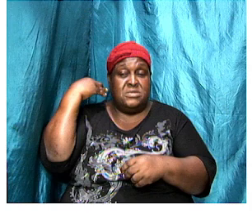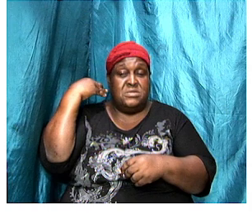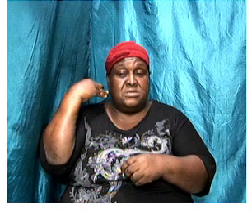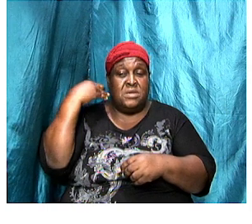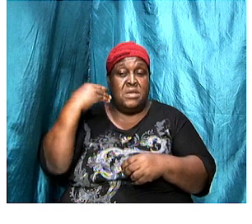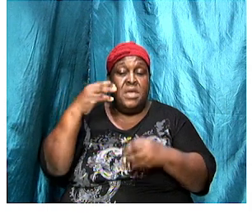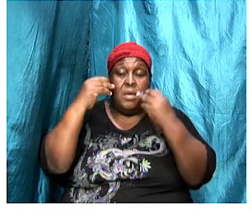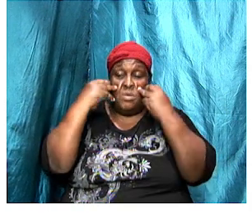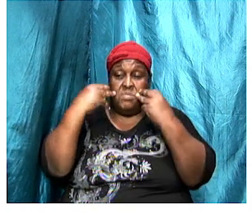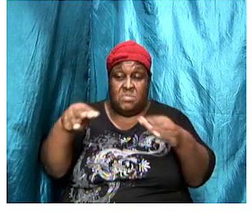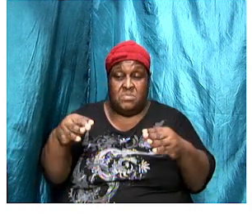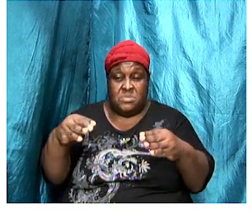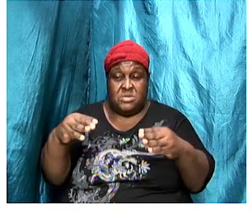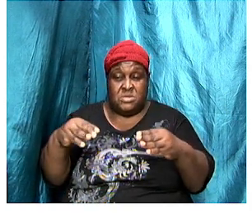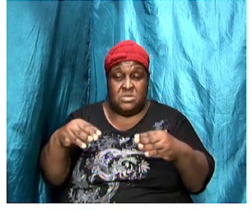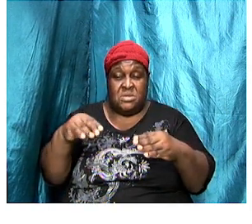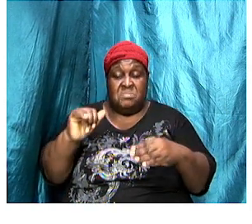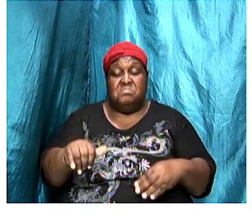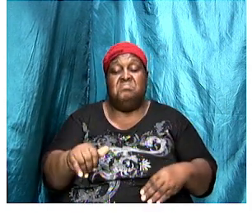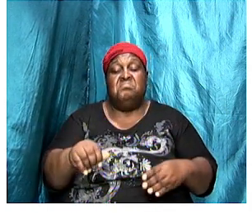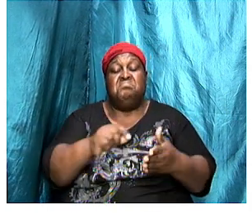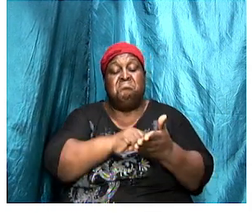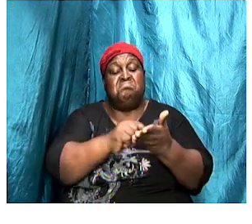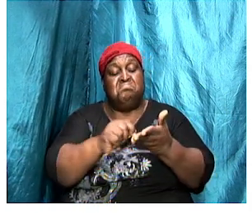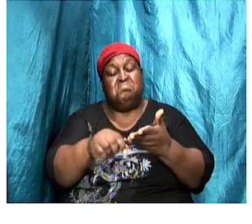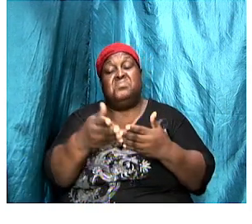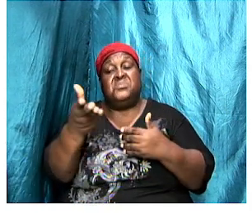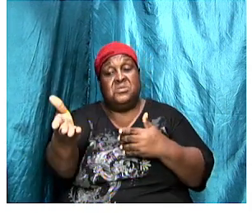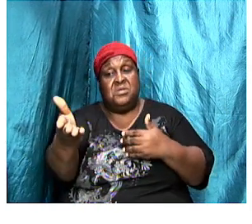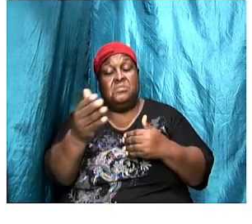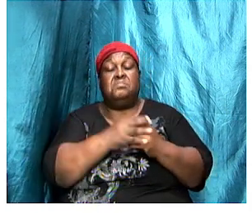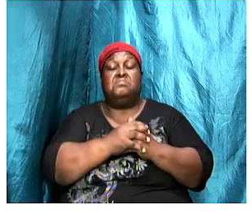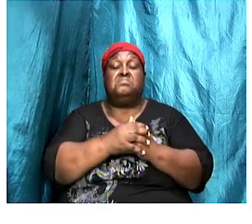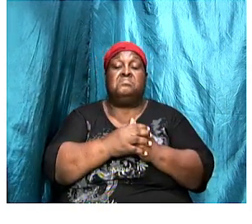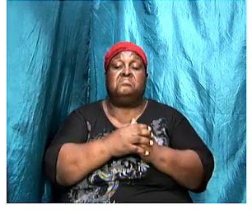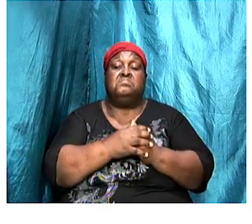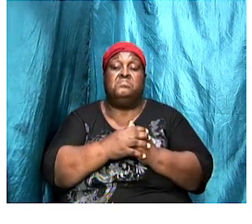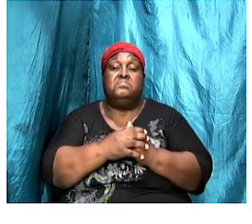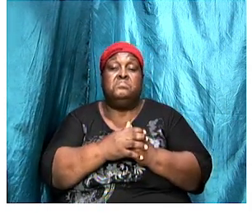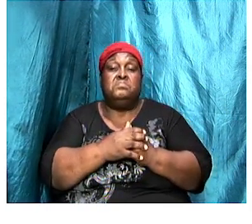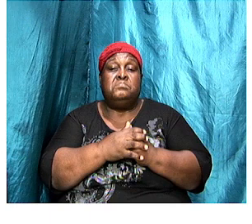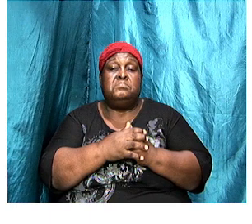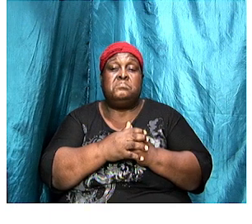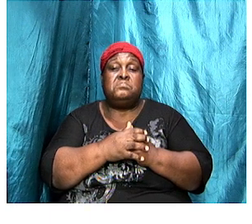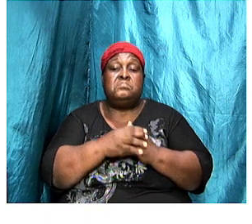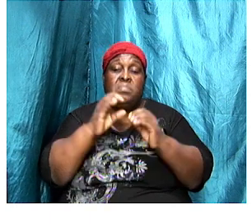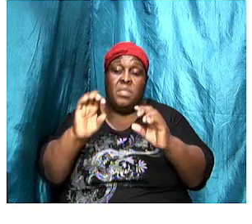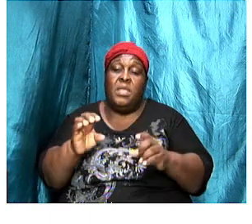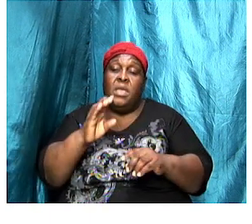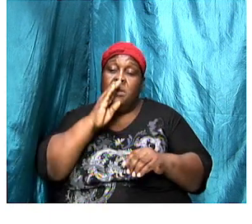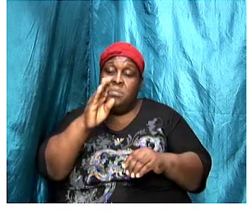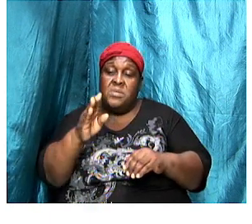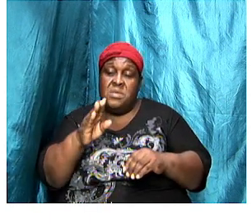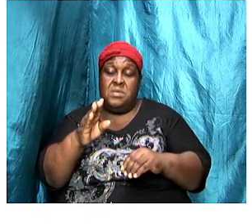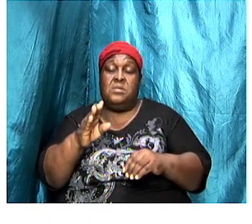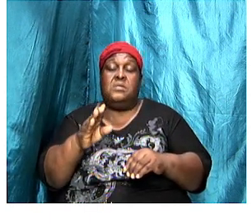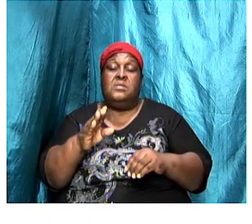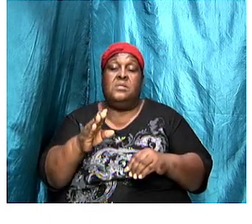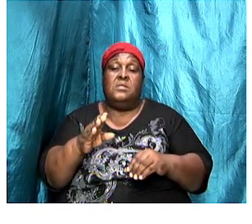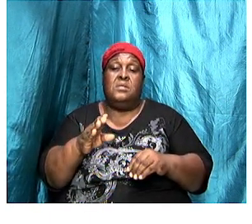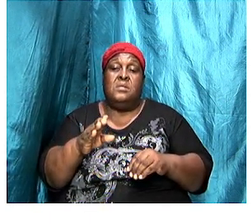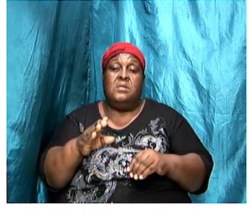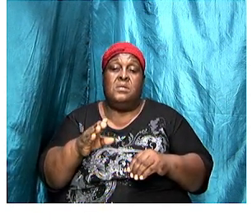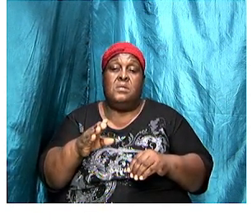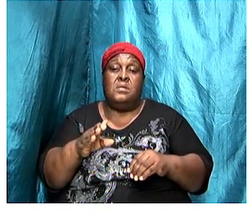the messages that were written to them can be applied to